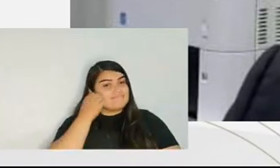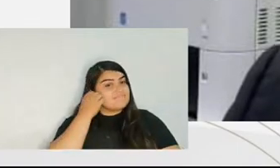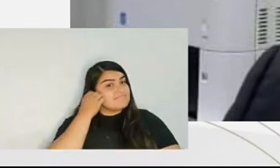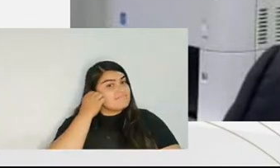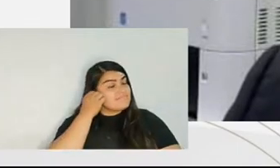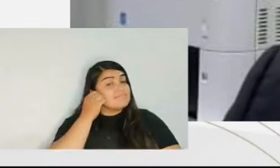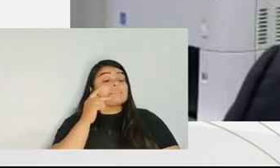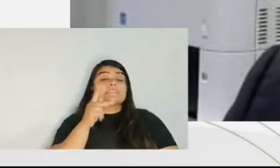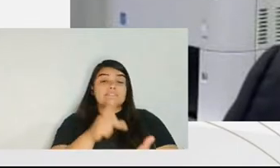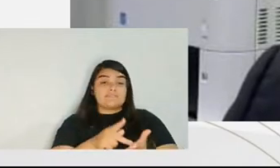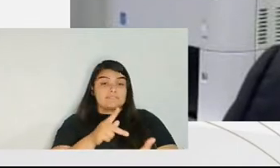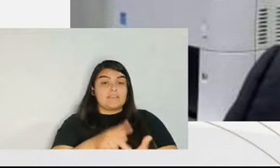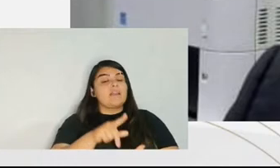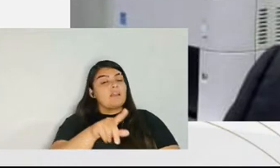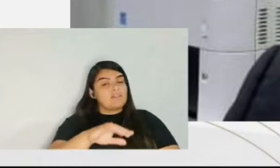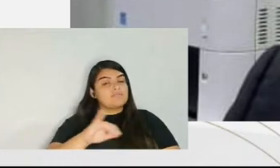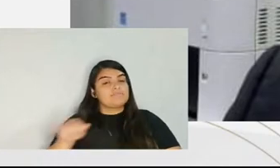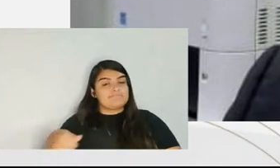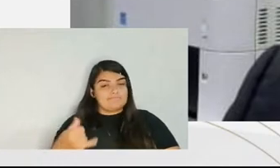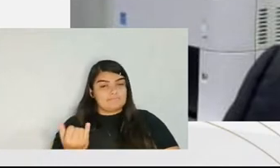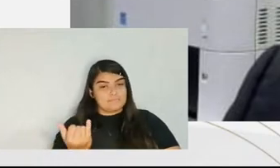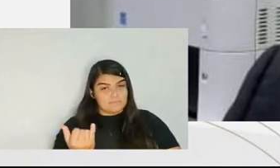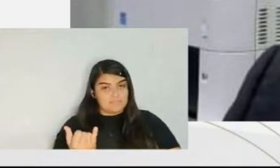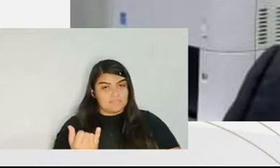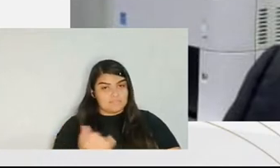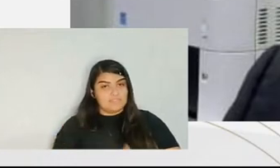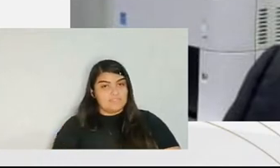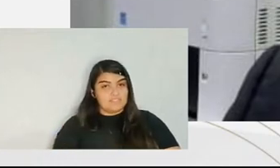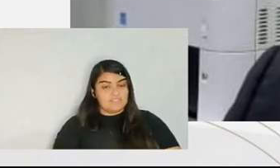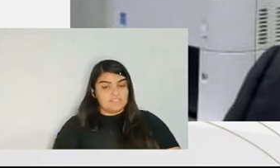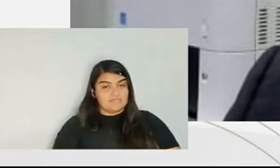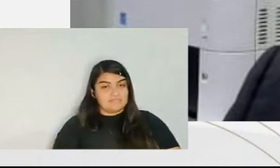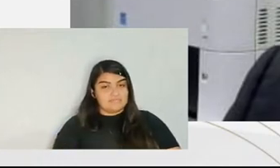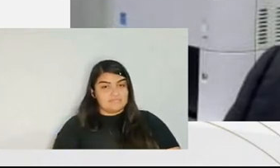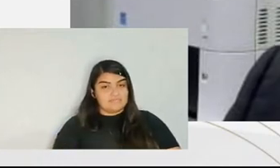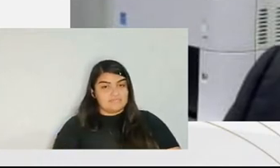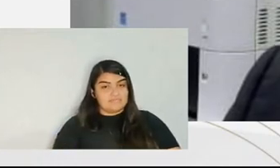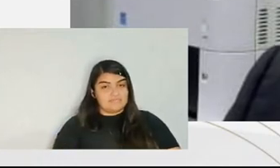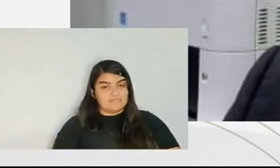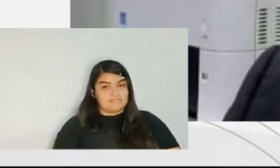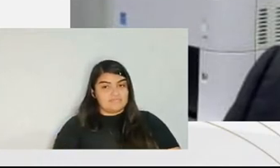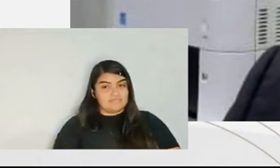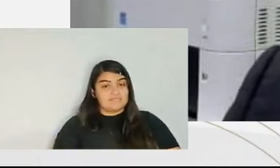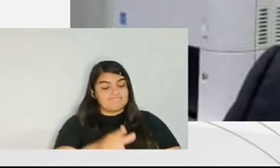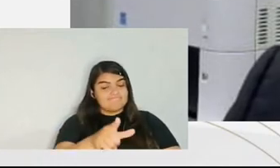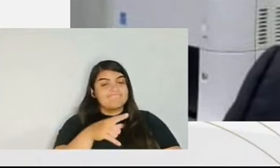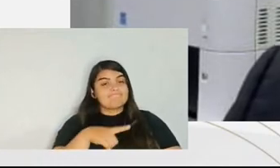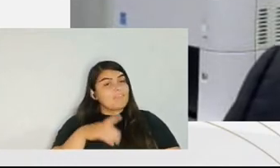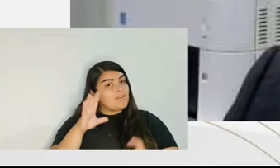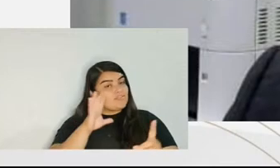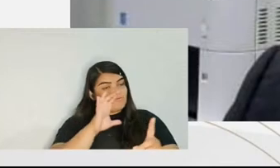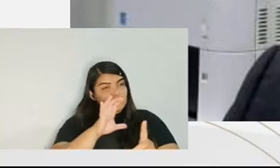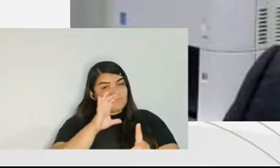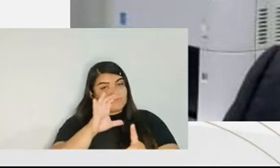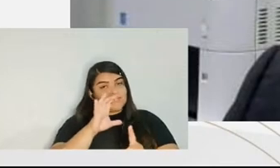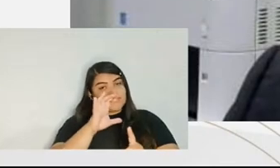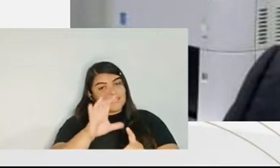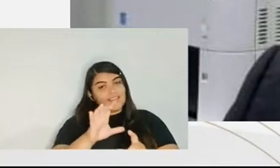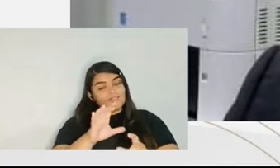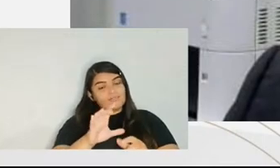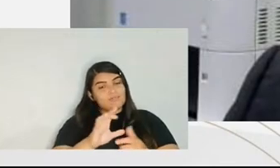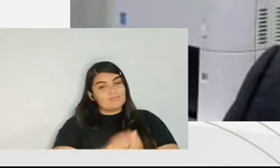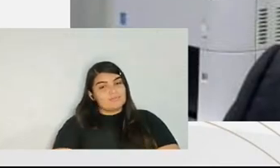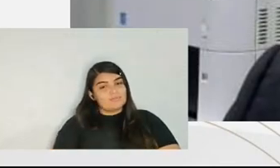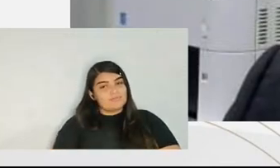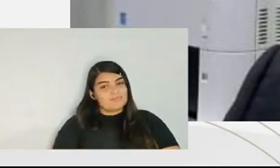time. And a huge opportunity for whoever, maybe we can